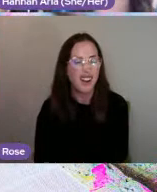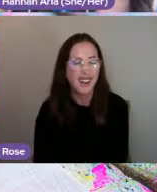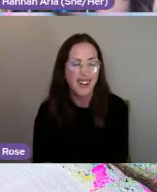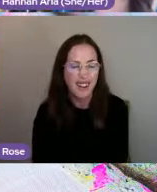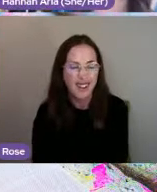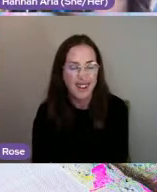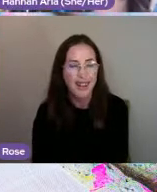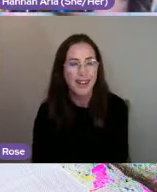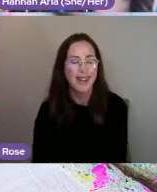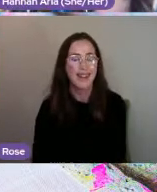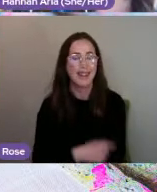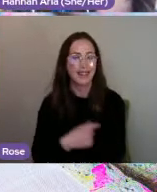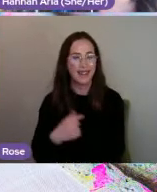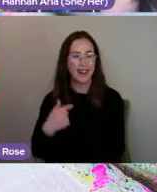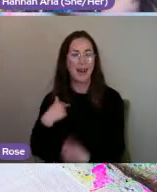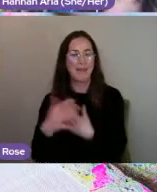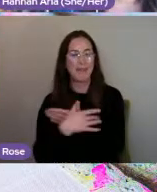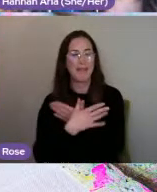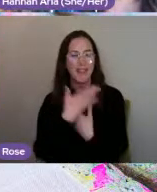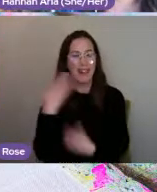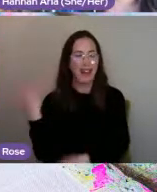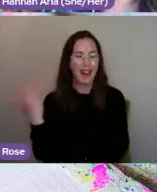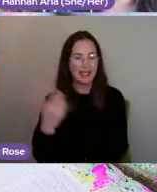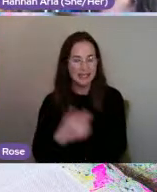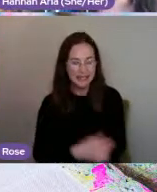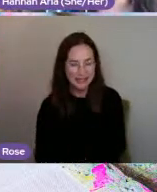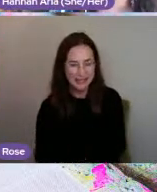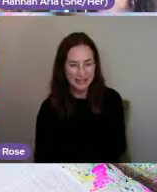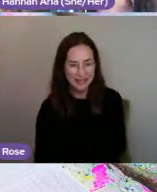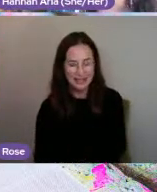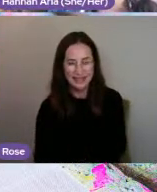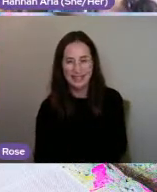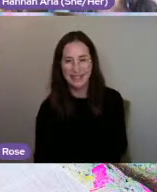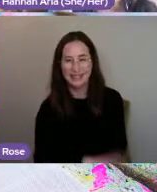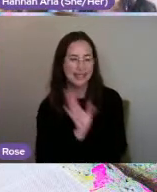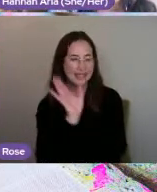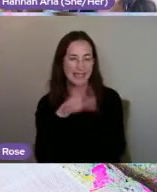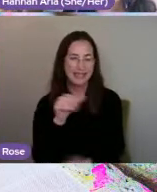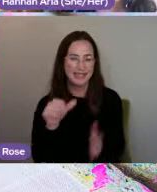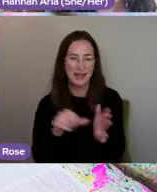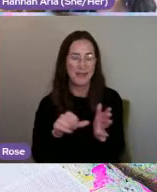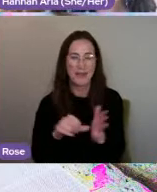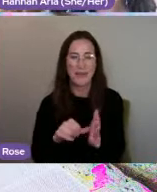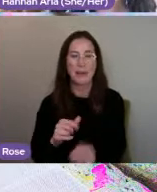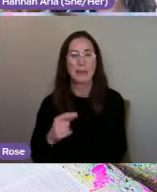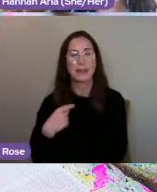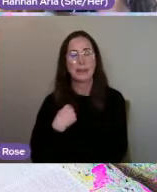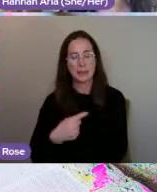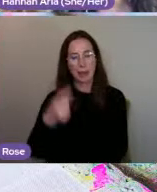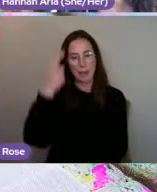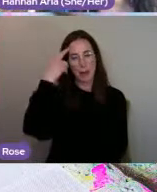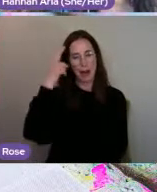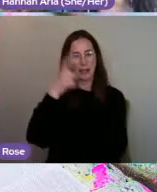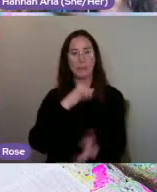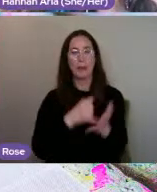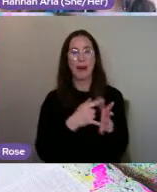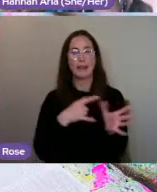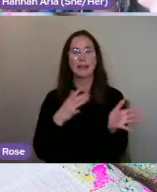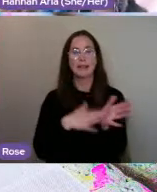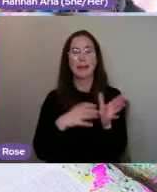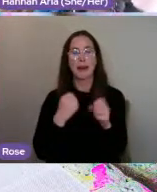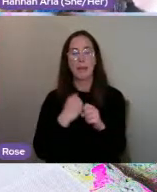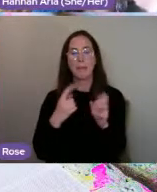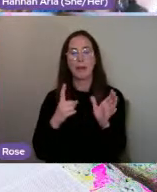I'm very, I'm kind seeing. No problem. So, In My Mind by Samantha Glynn.